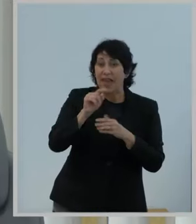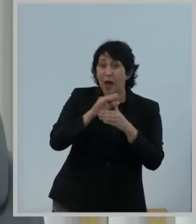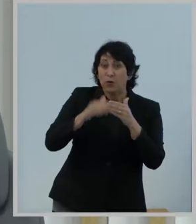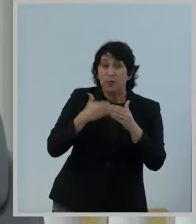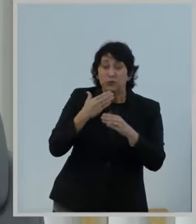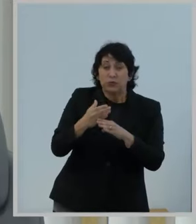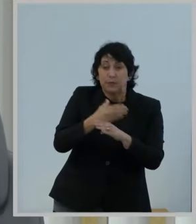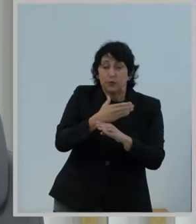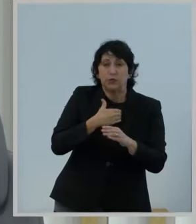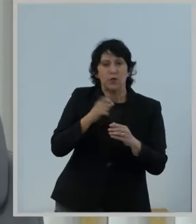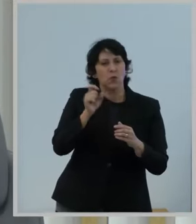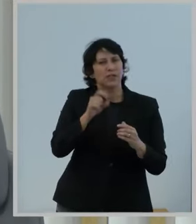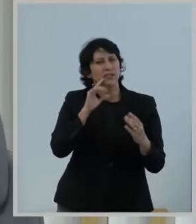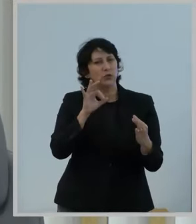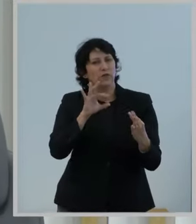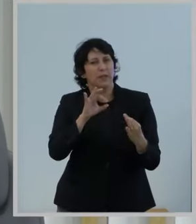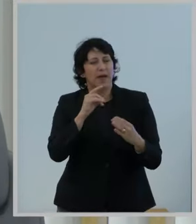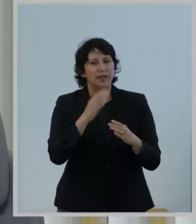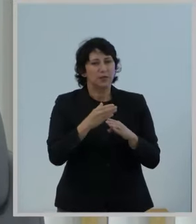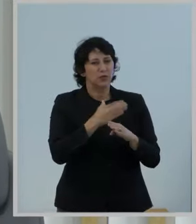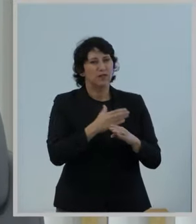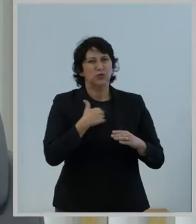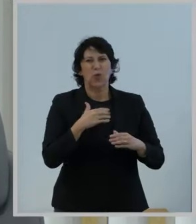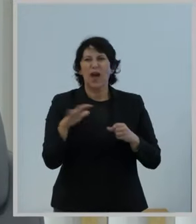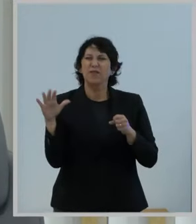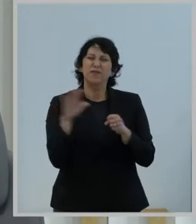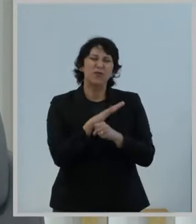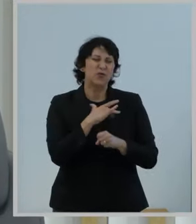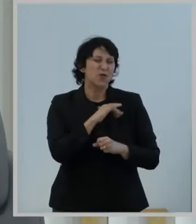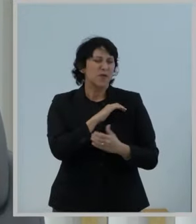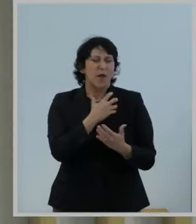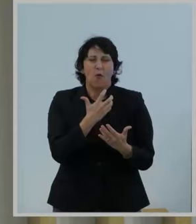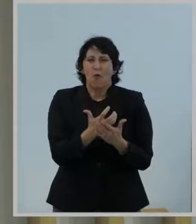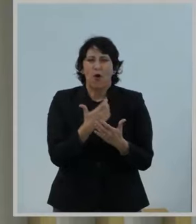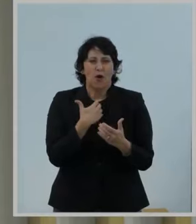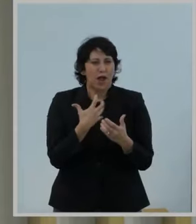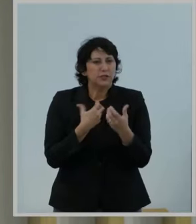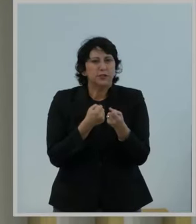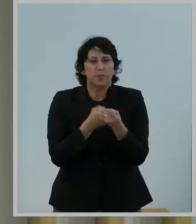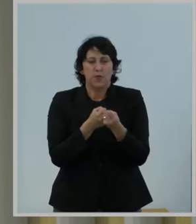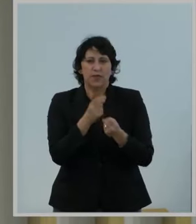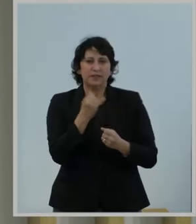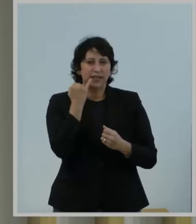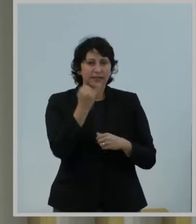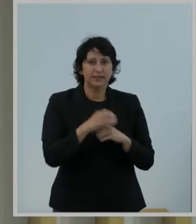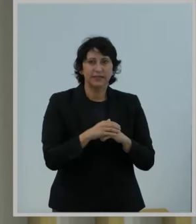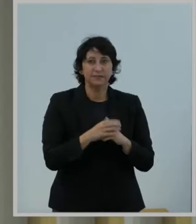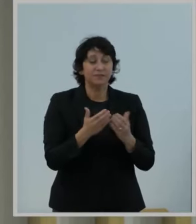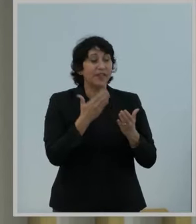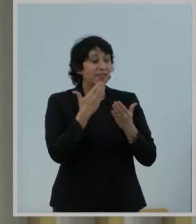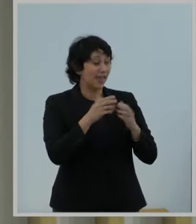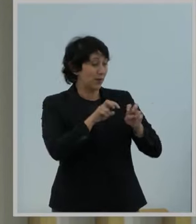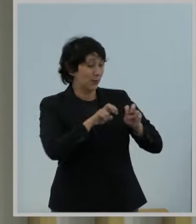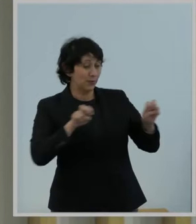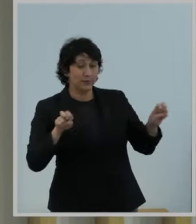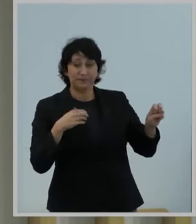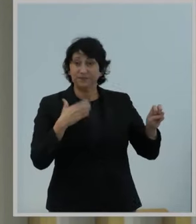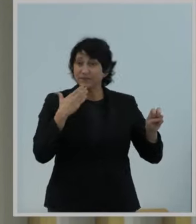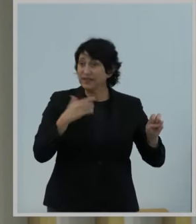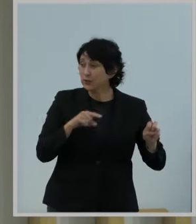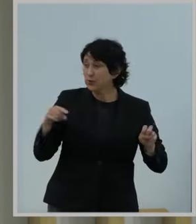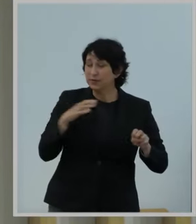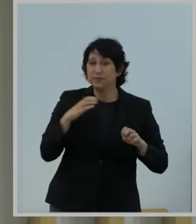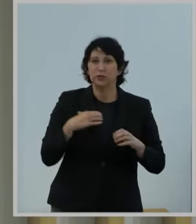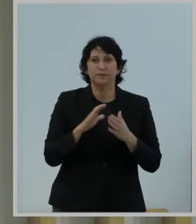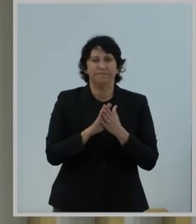we need your feedback. I wholeheartedly support this item. Thank you, commissioners. You know,